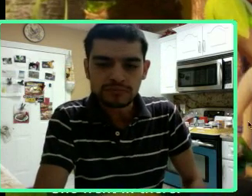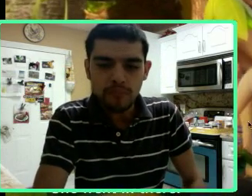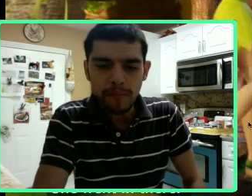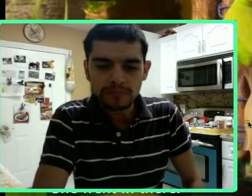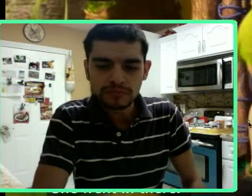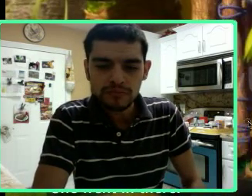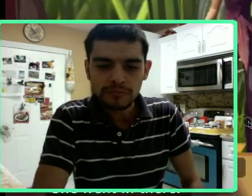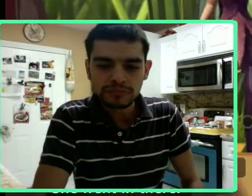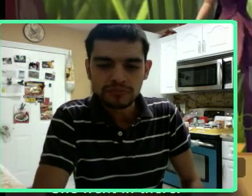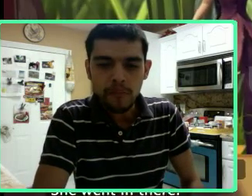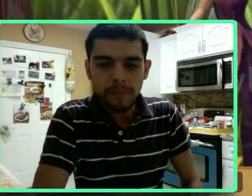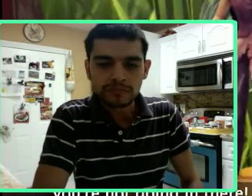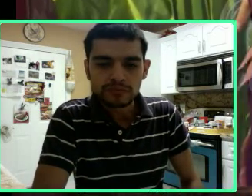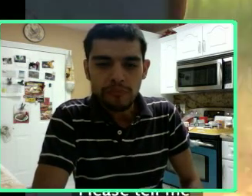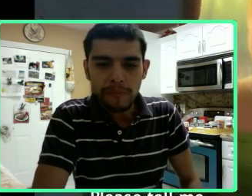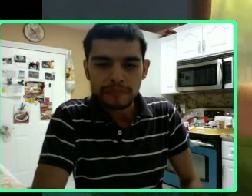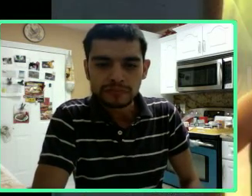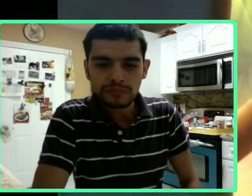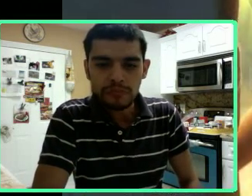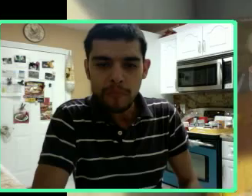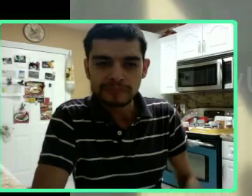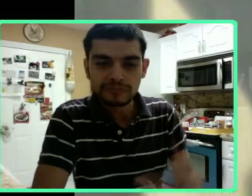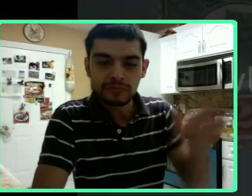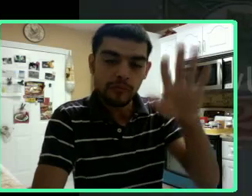I don't know.